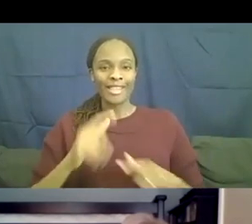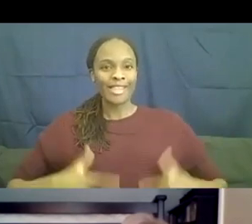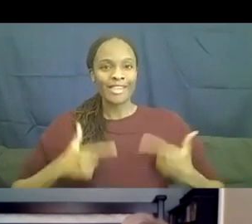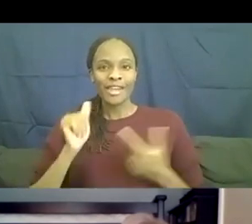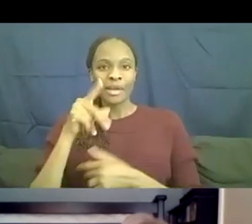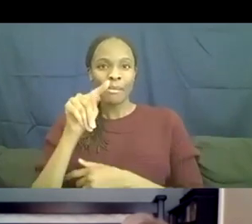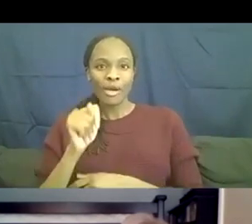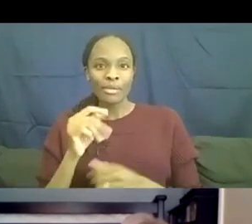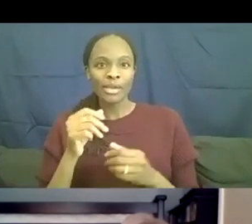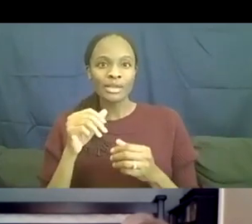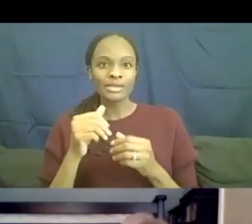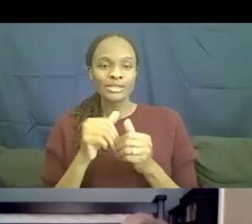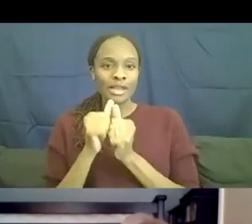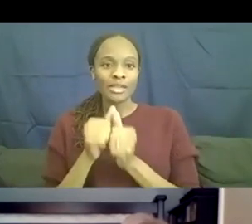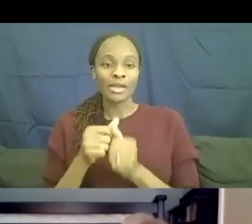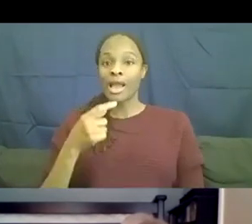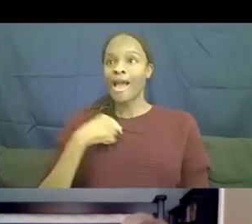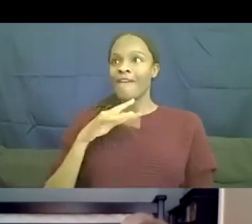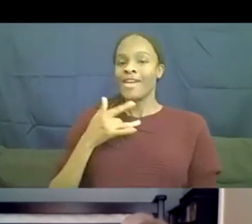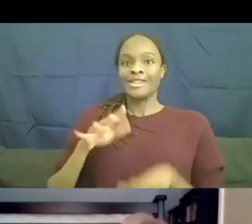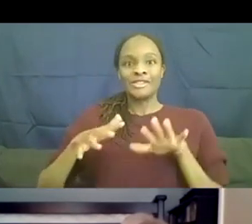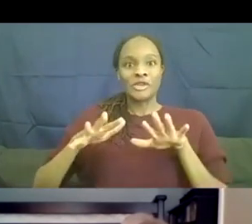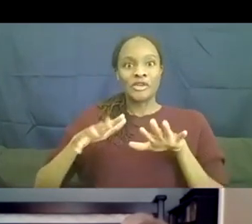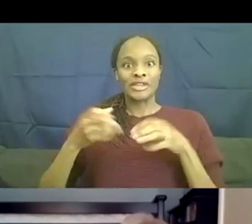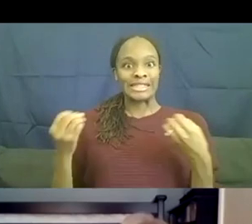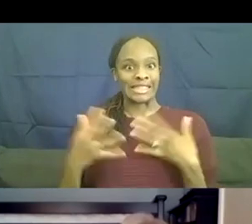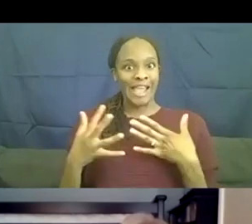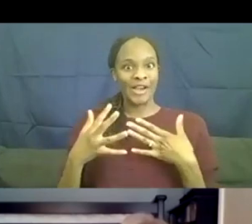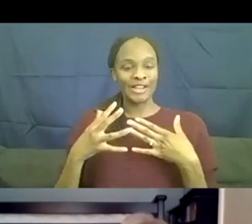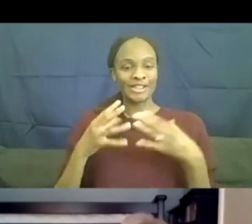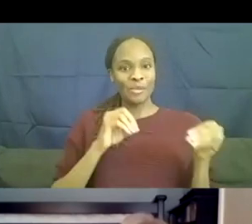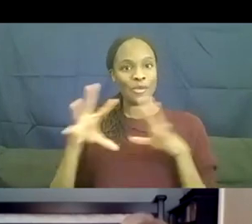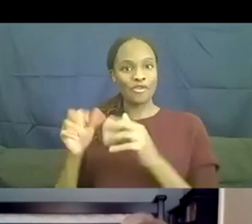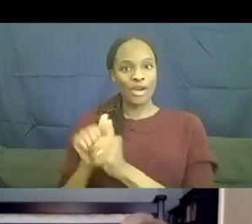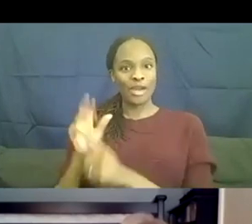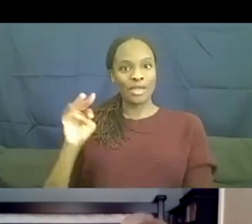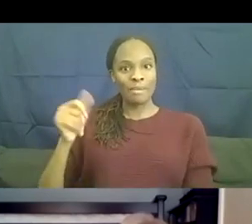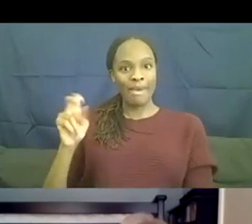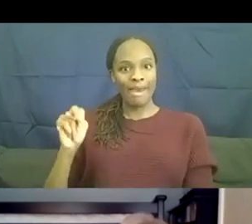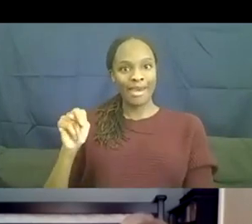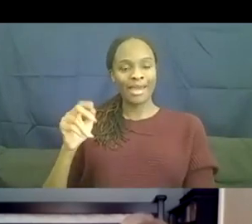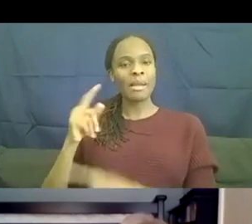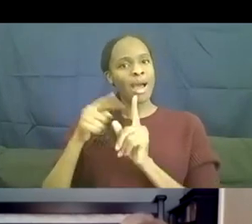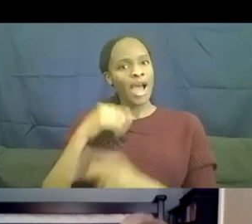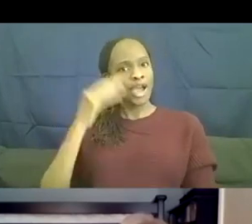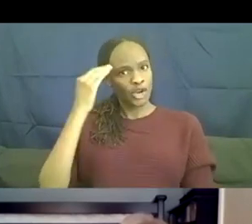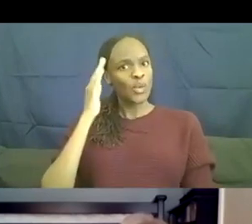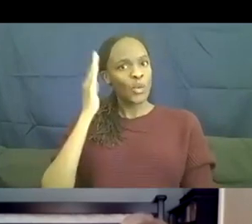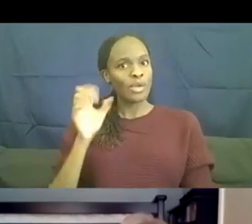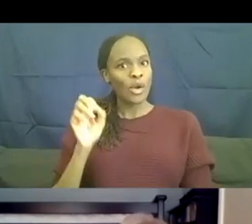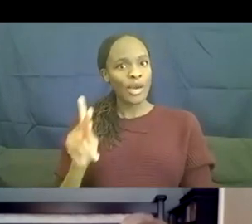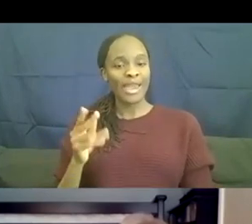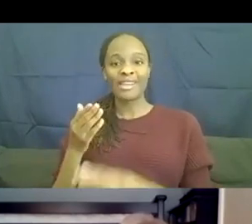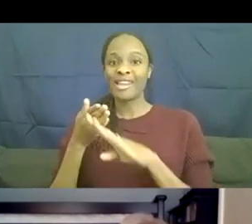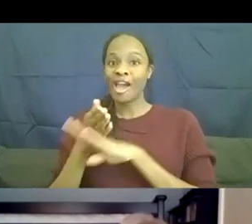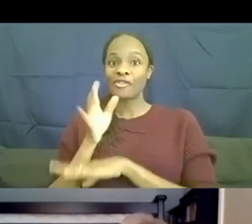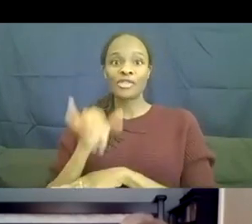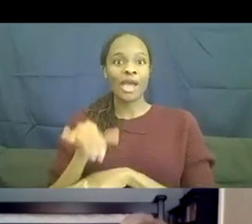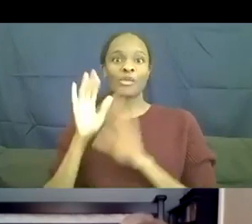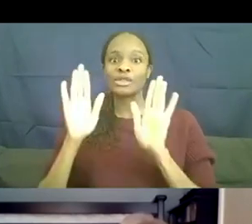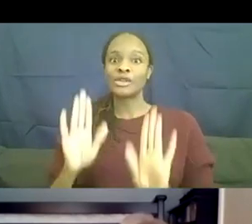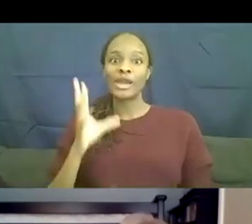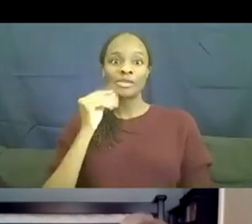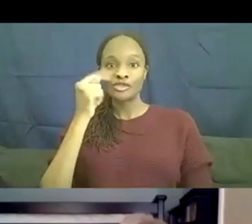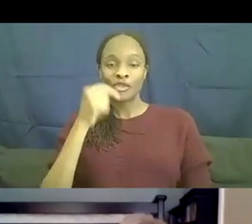nervous, nervous and scared moving in with Megan. But I know we'll be okay. Ever since that, that was a great experience for me